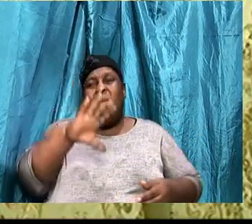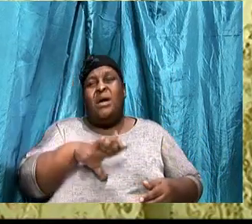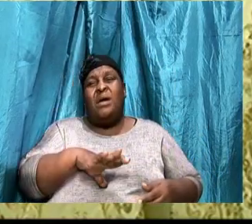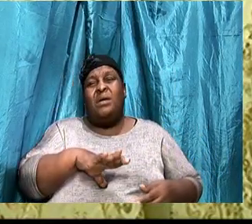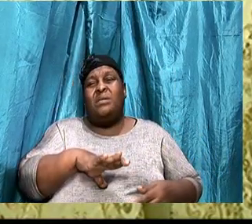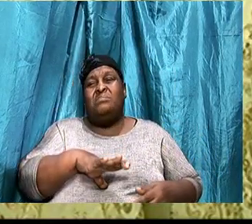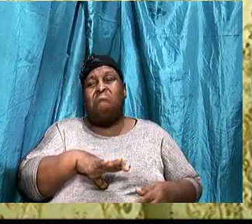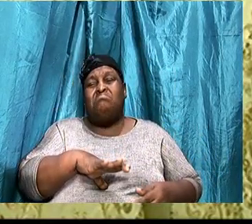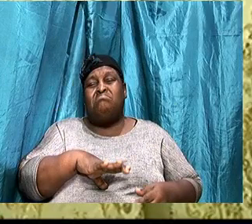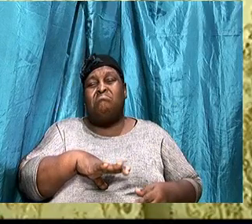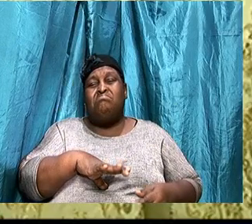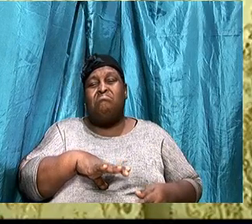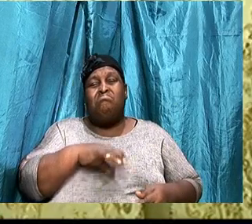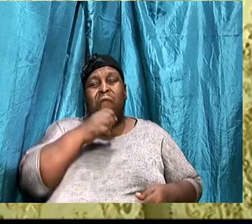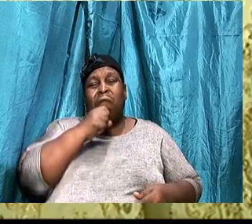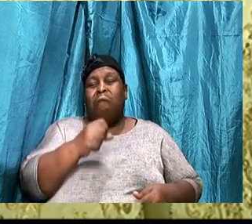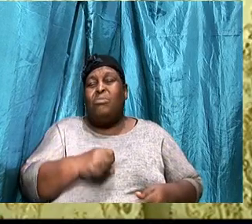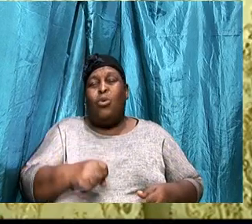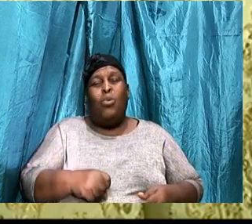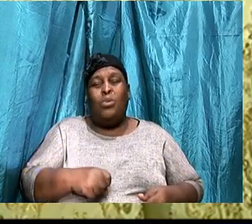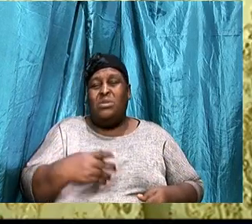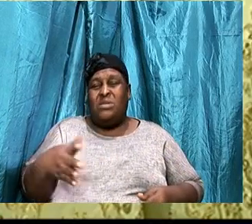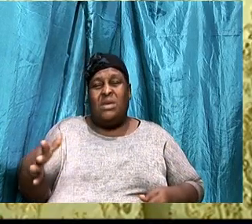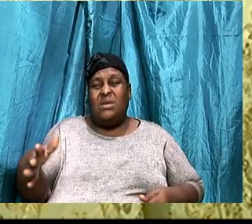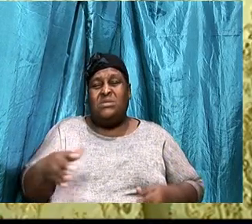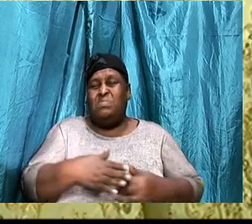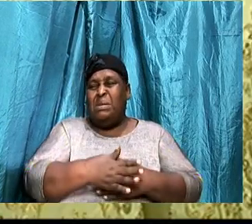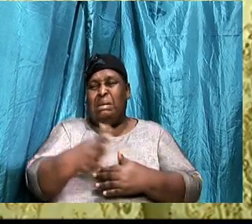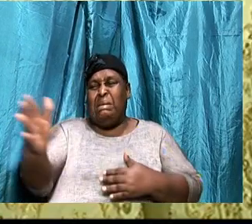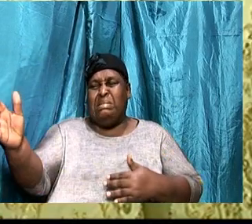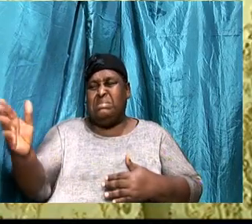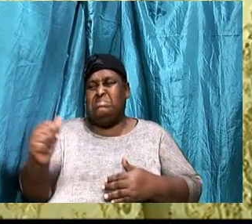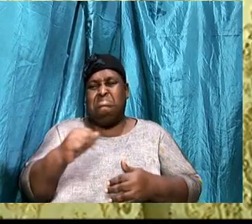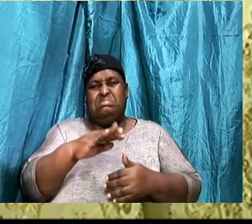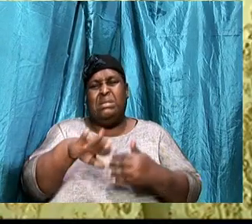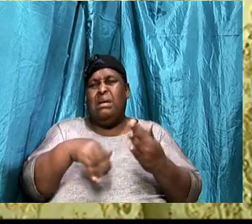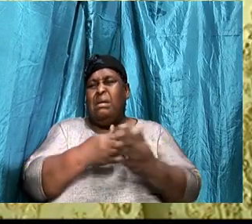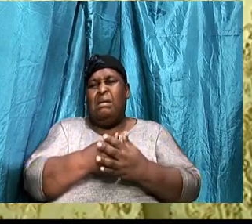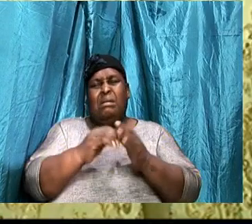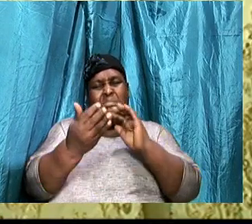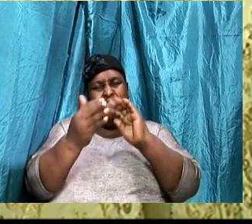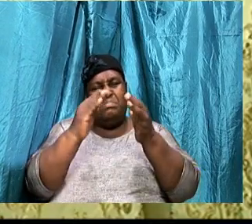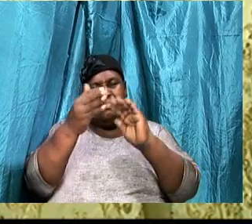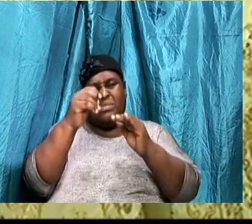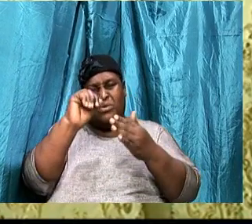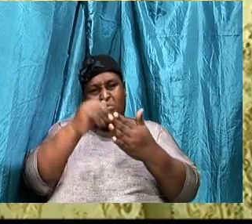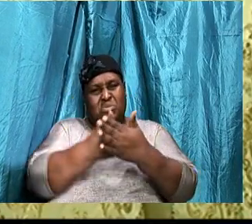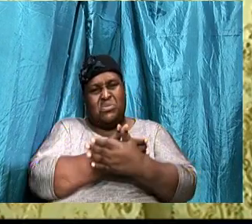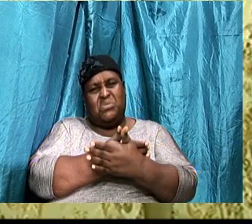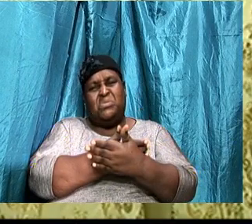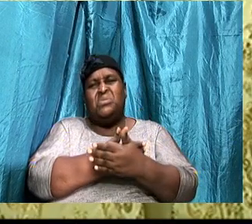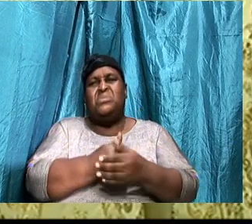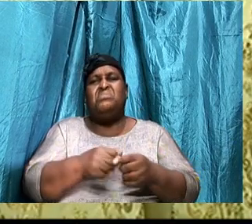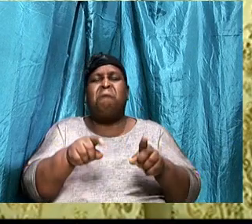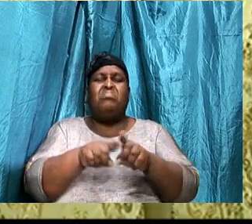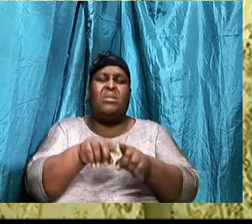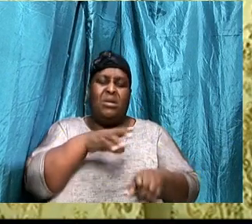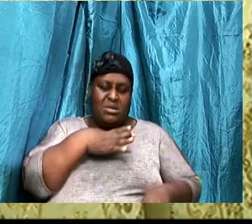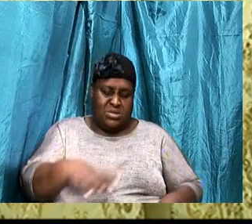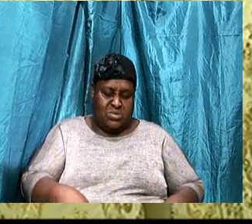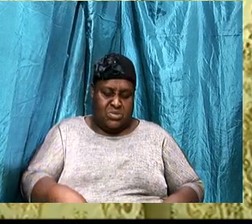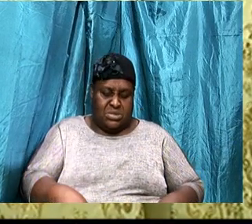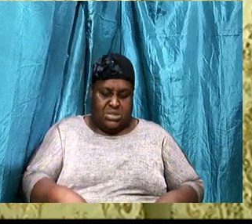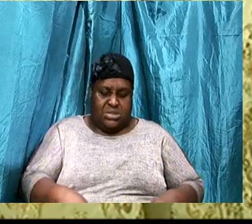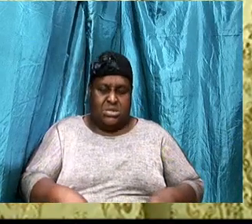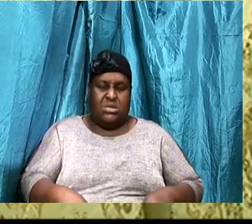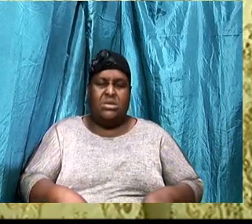things are become new. I want to tell us today that as Christians we need